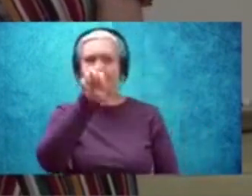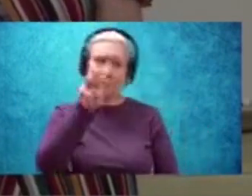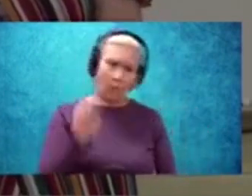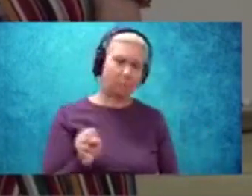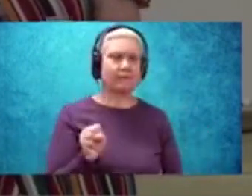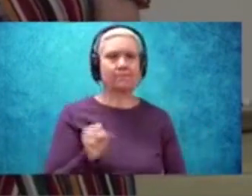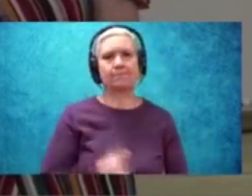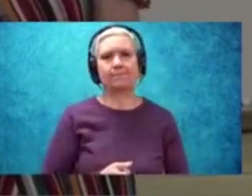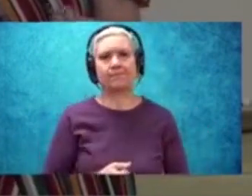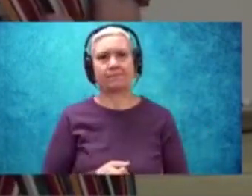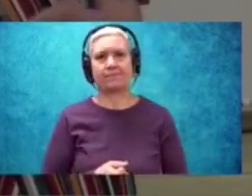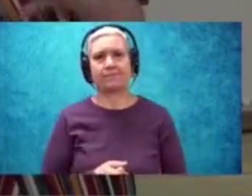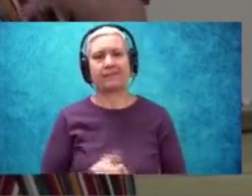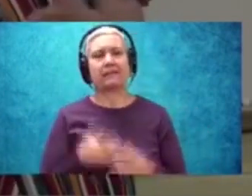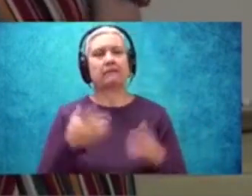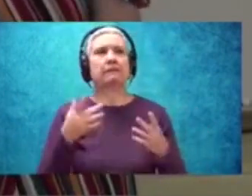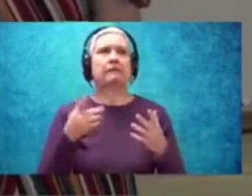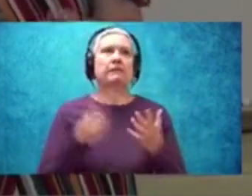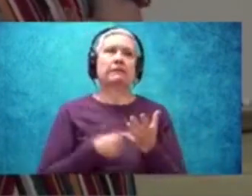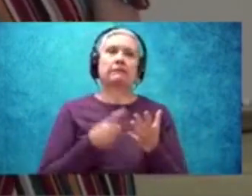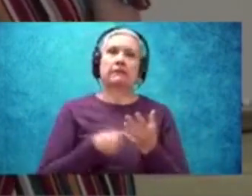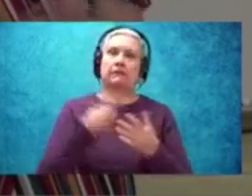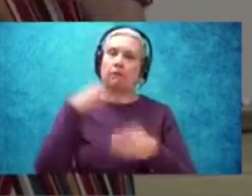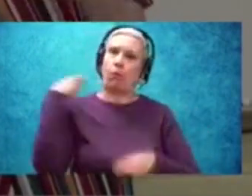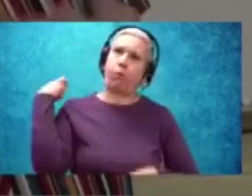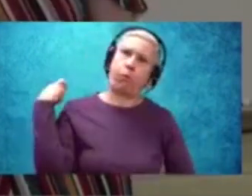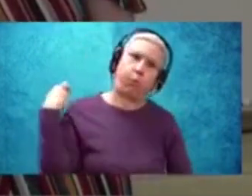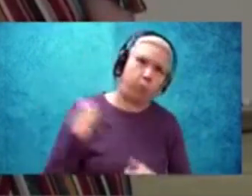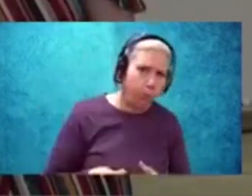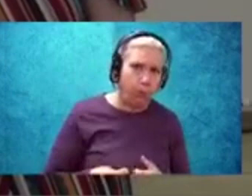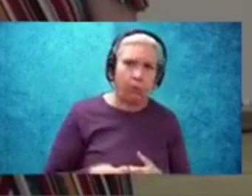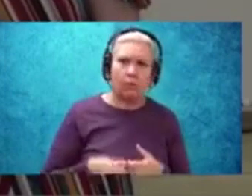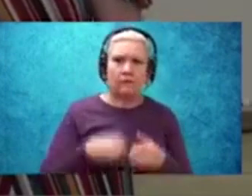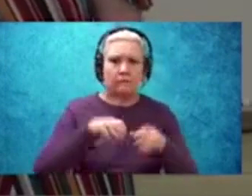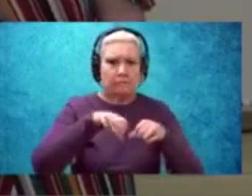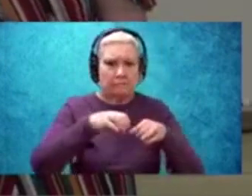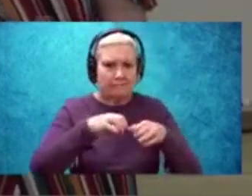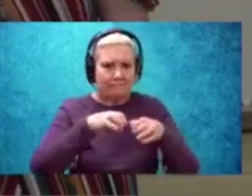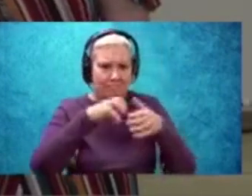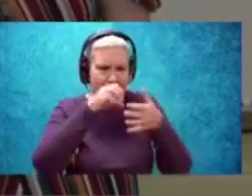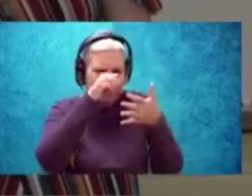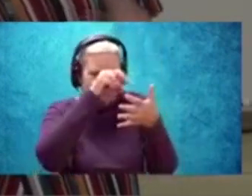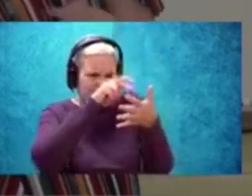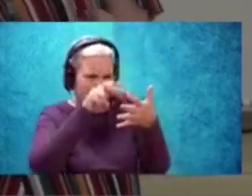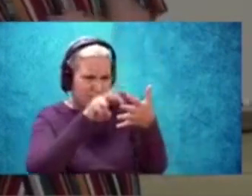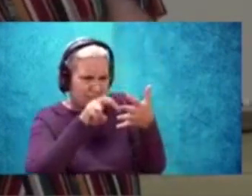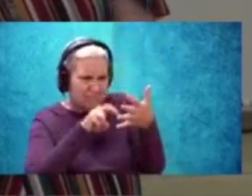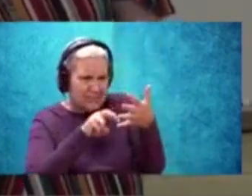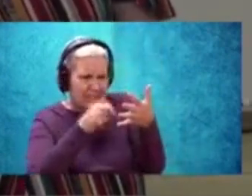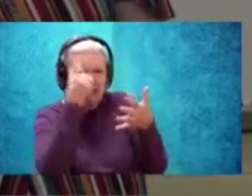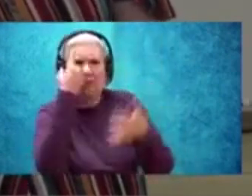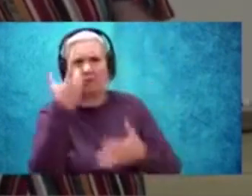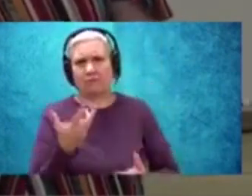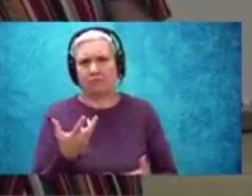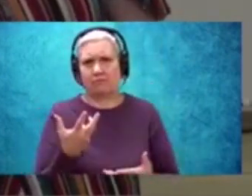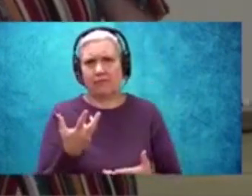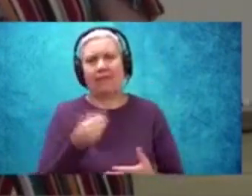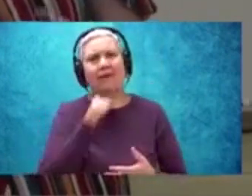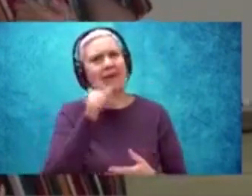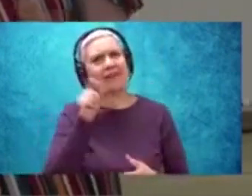poetry is often some of the hardest texts to break down. And they are not supposed to be.